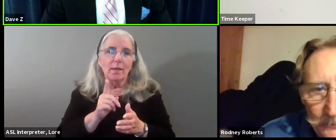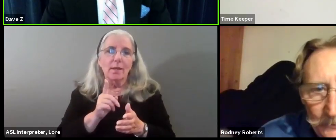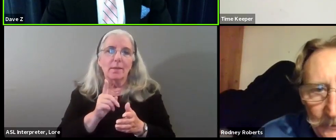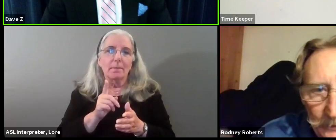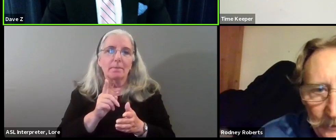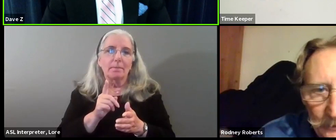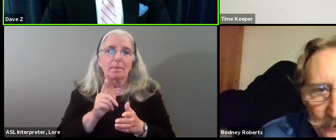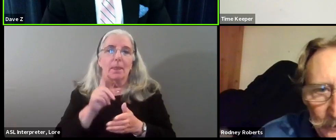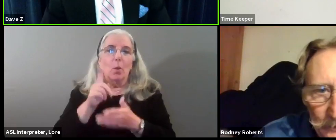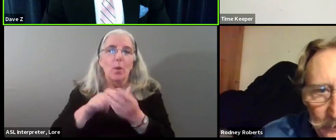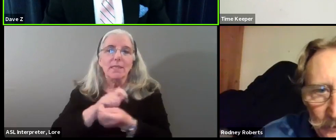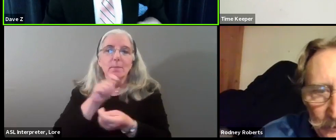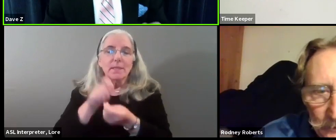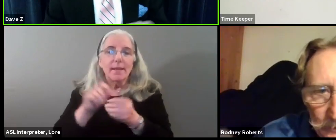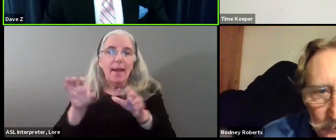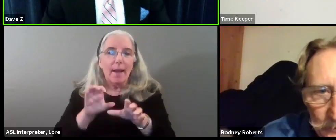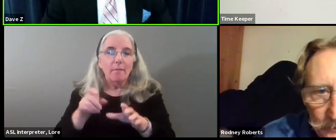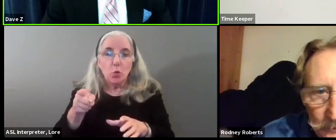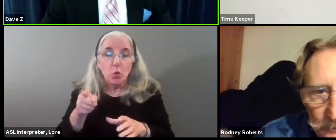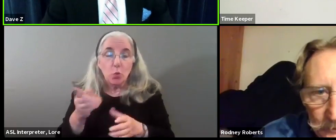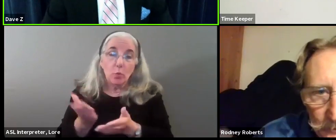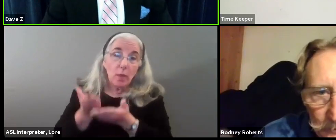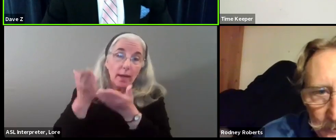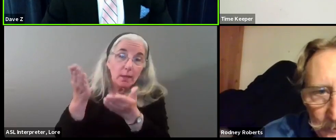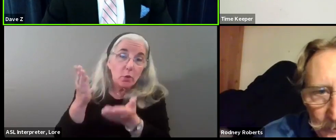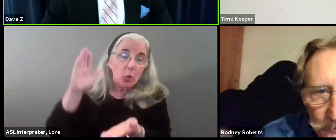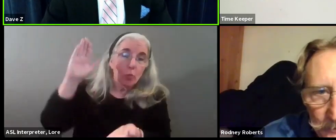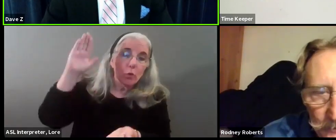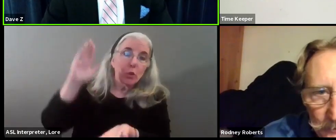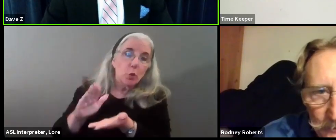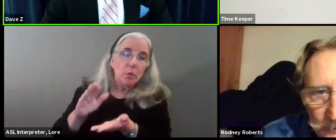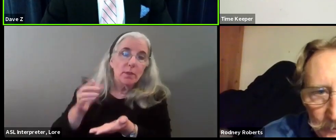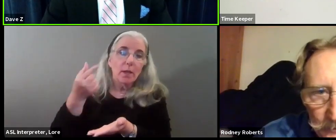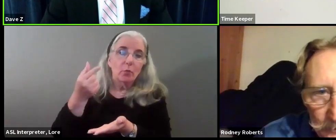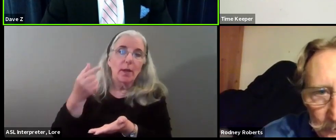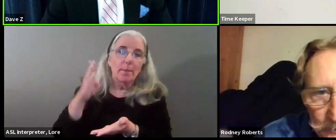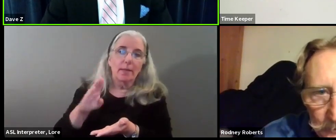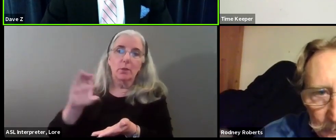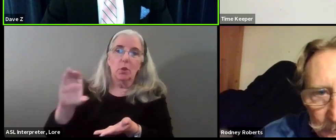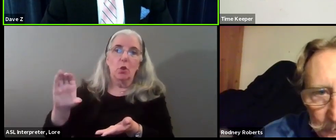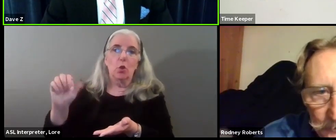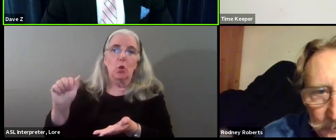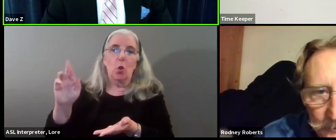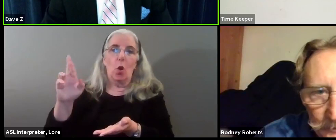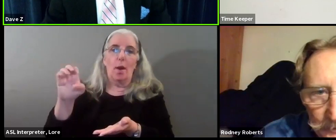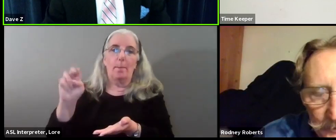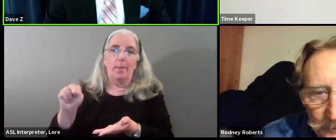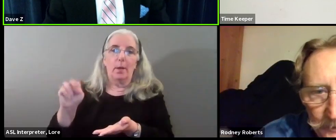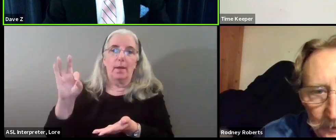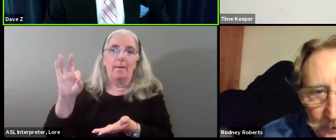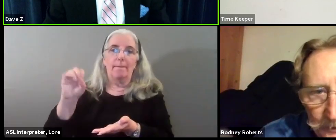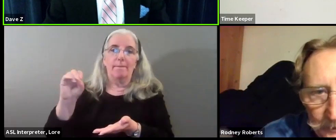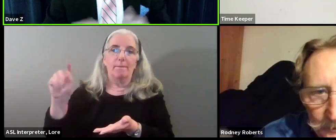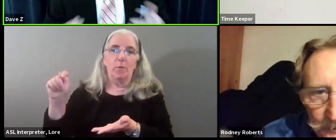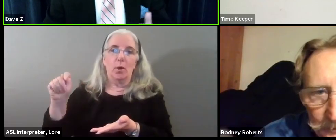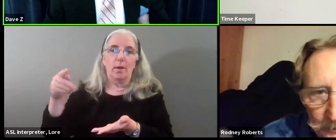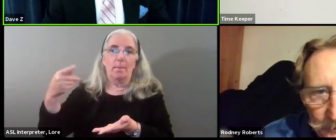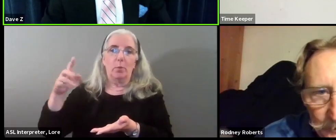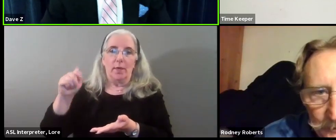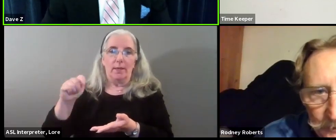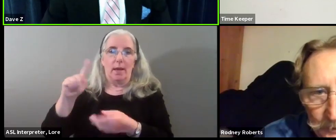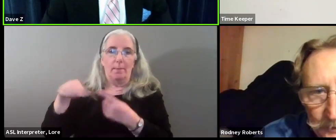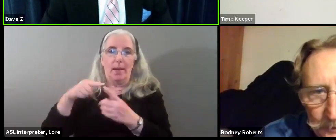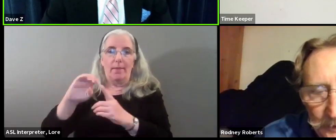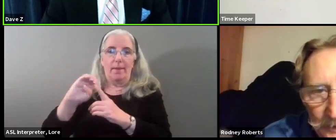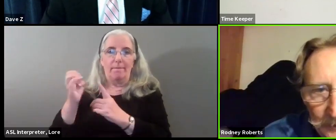What specific actions would you take to further reduce Greenbelt's carbon footprint? This is a question about the environment.